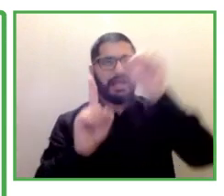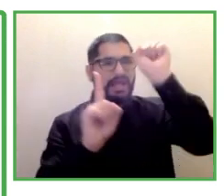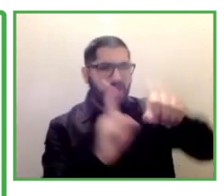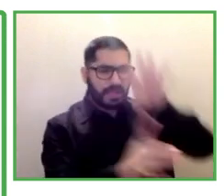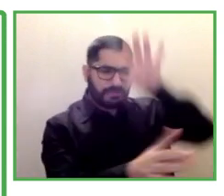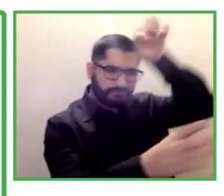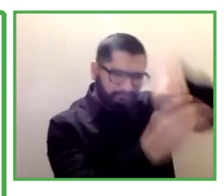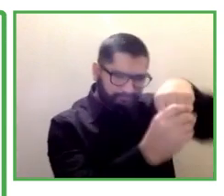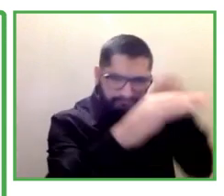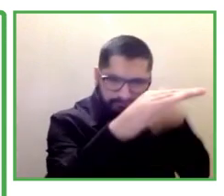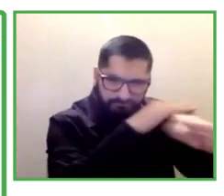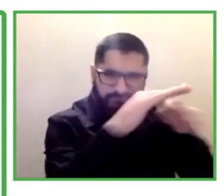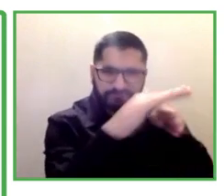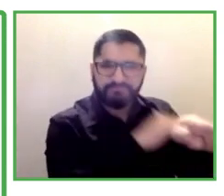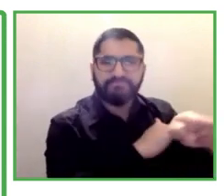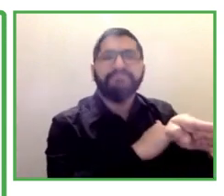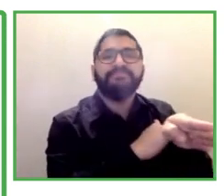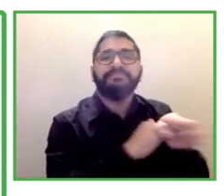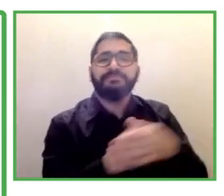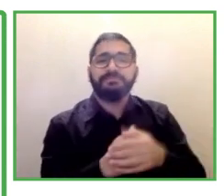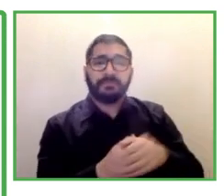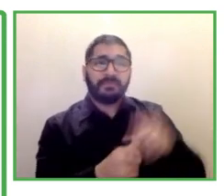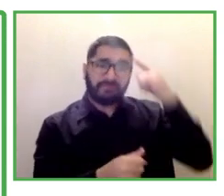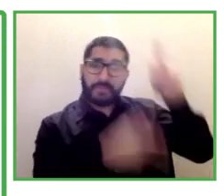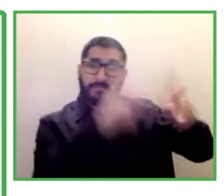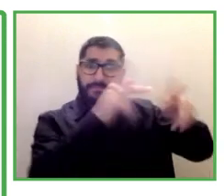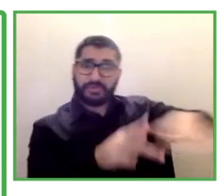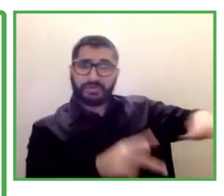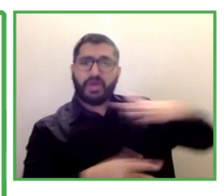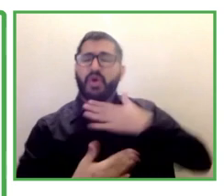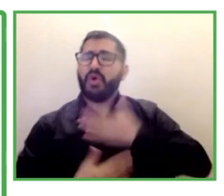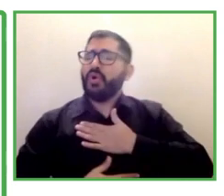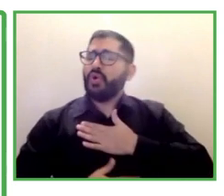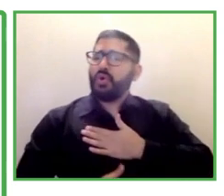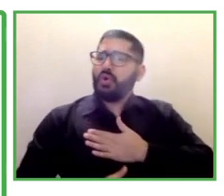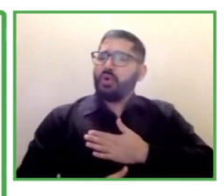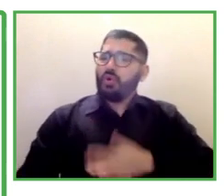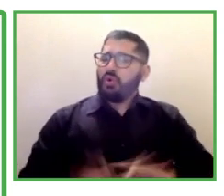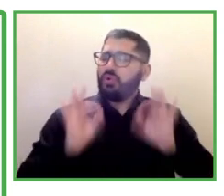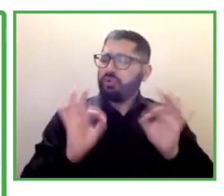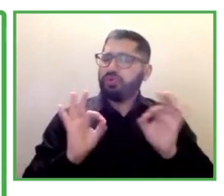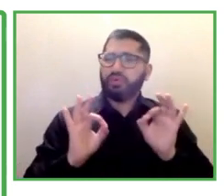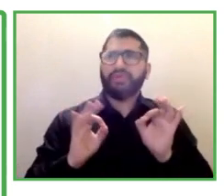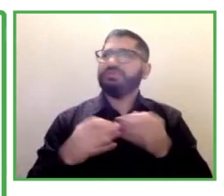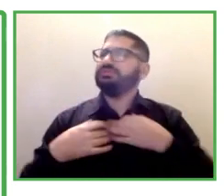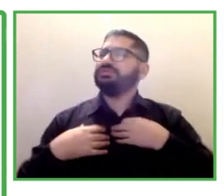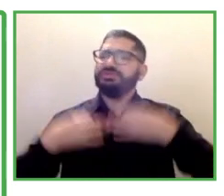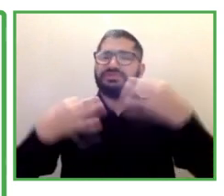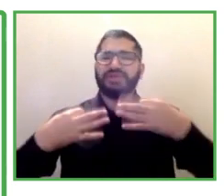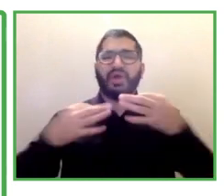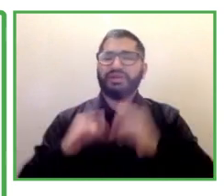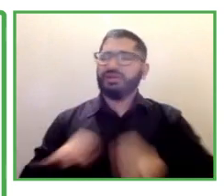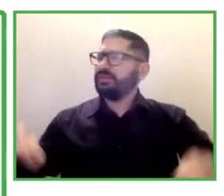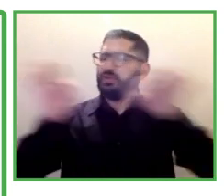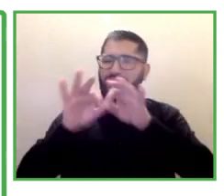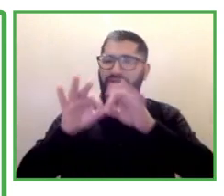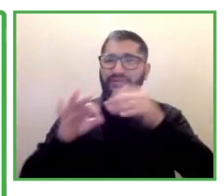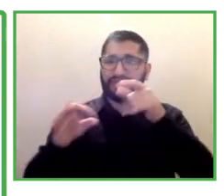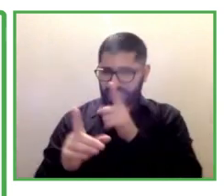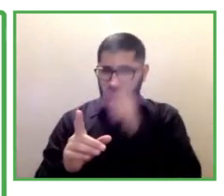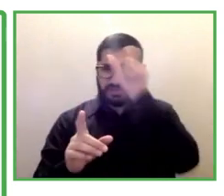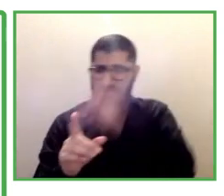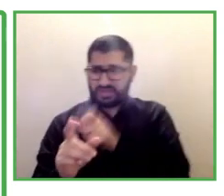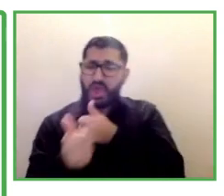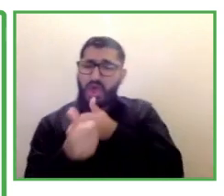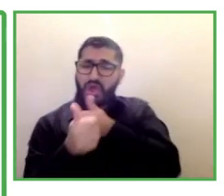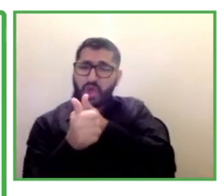their new task and then once again step away. So that's one area that we are very different compared to many other programs that are